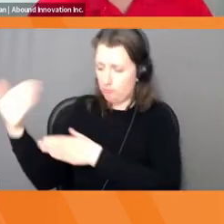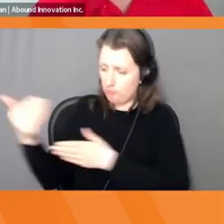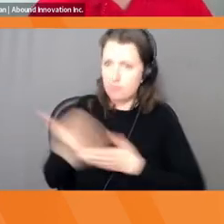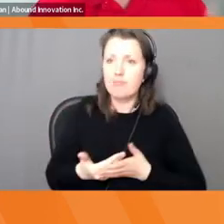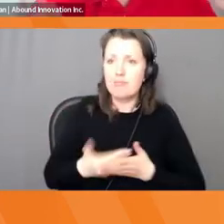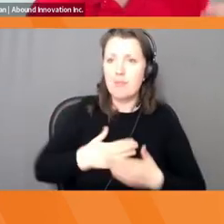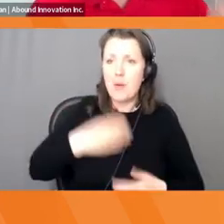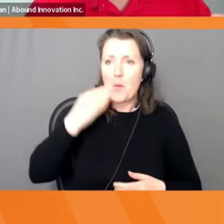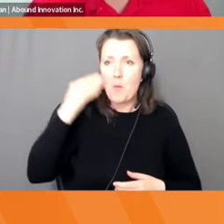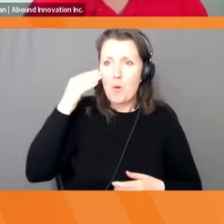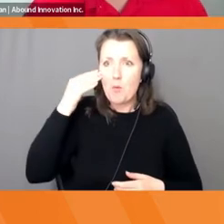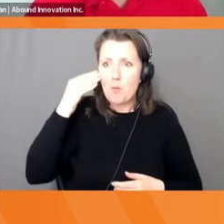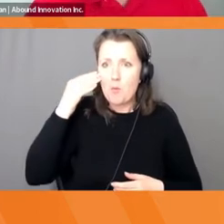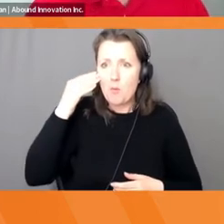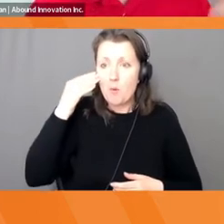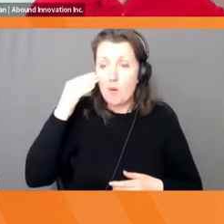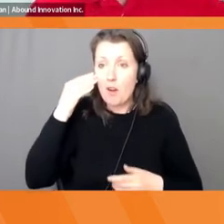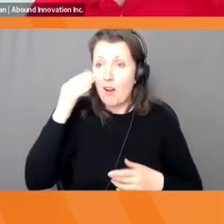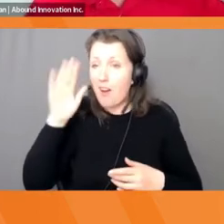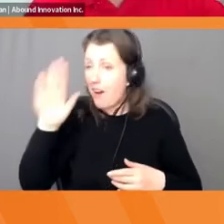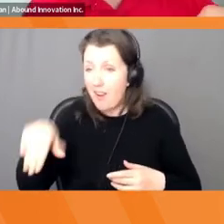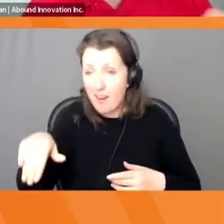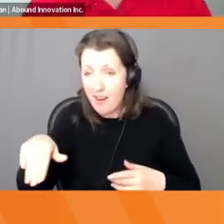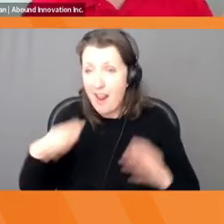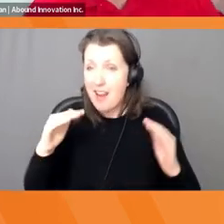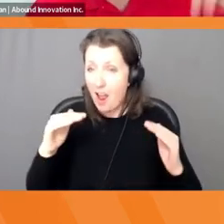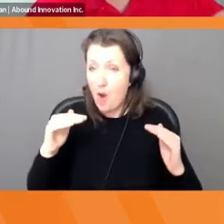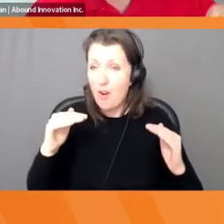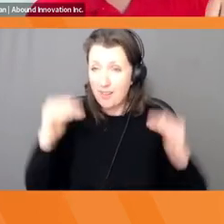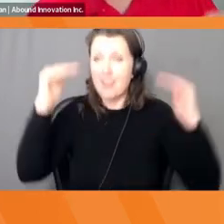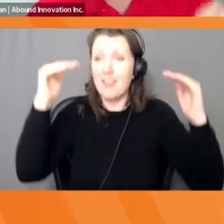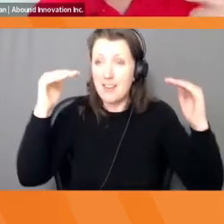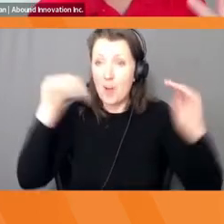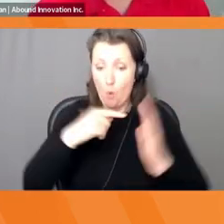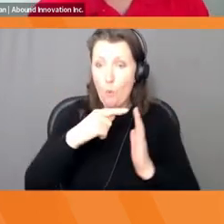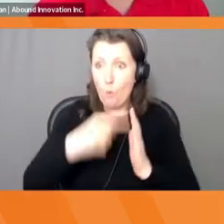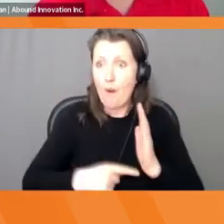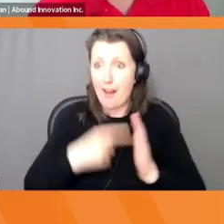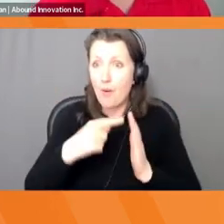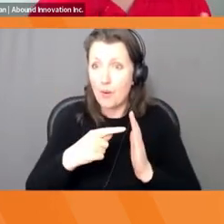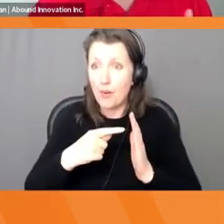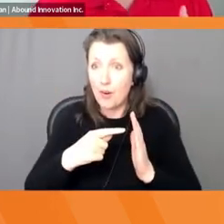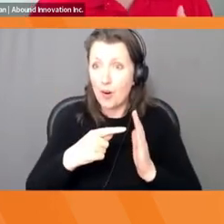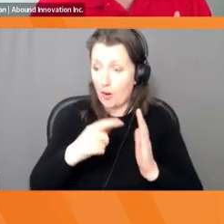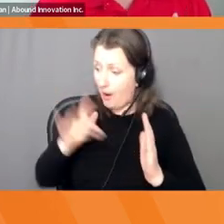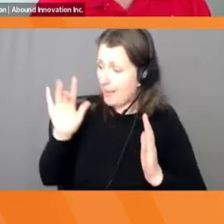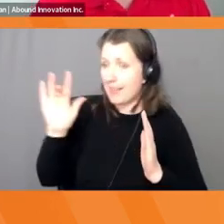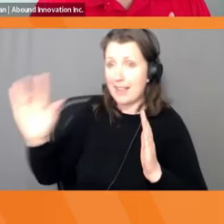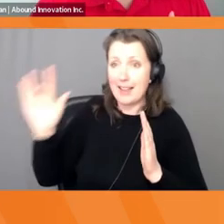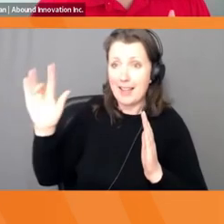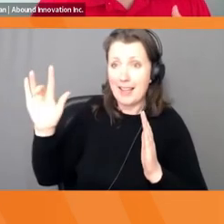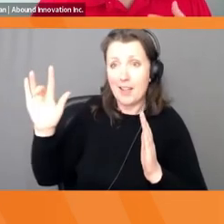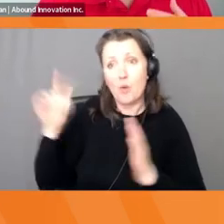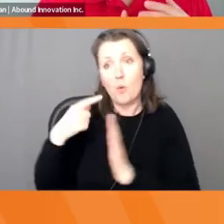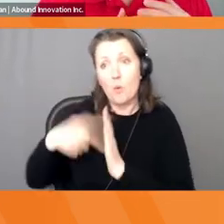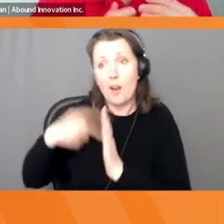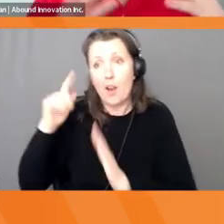up it even more. Prime one hour. So now that I can just click a button, it can show up on my doorstep in one hour. And so